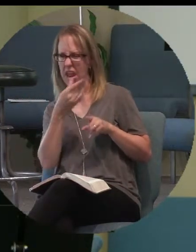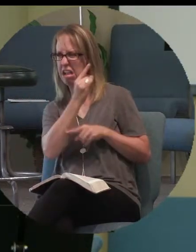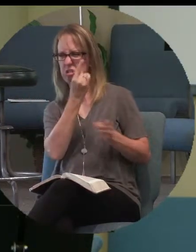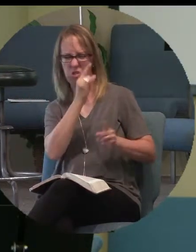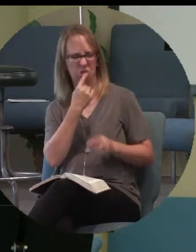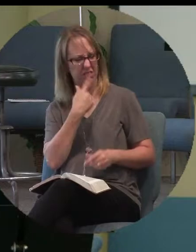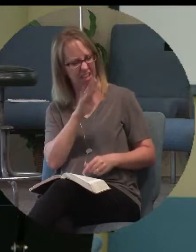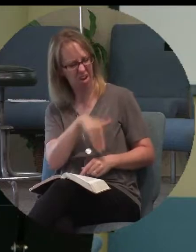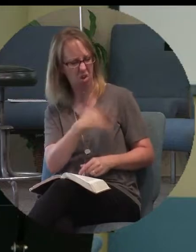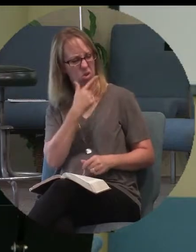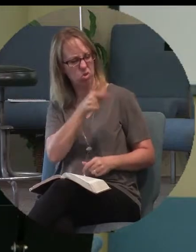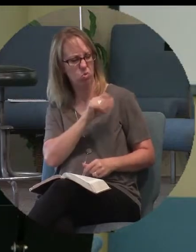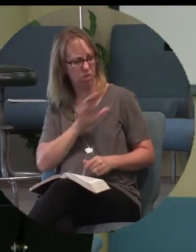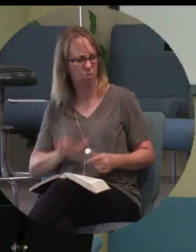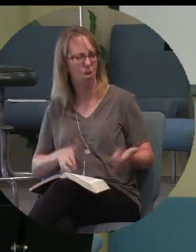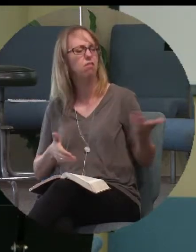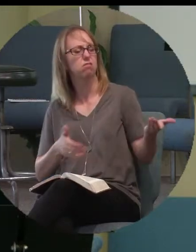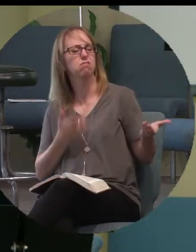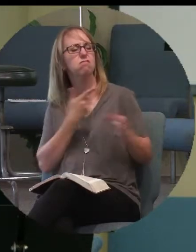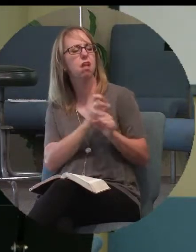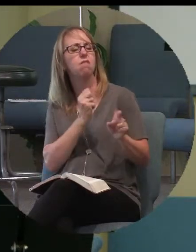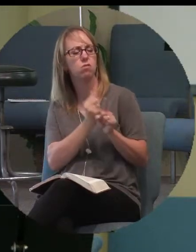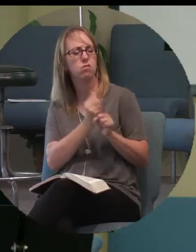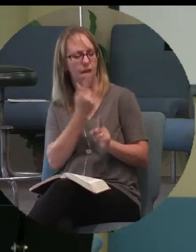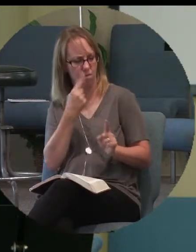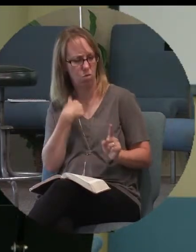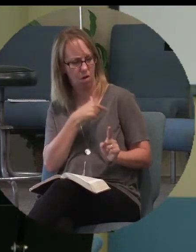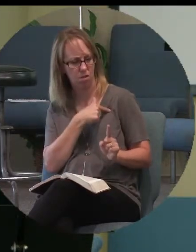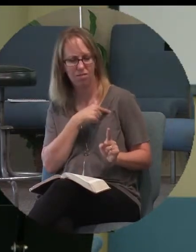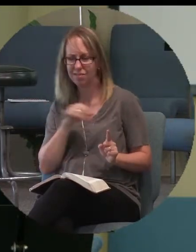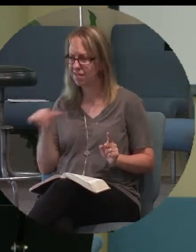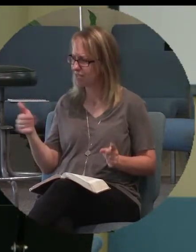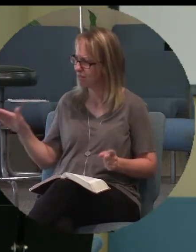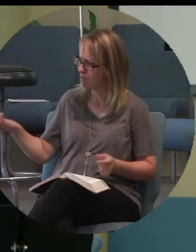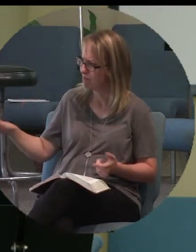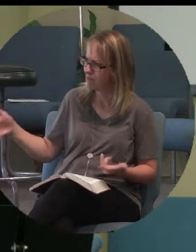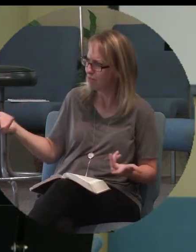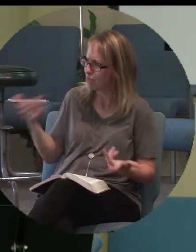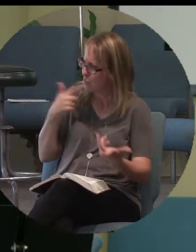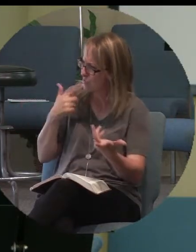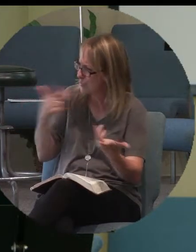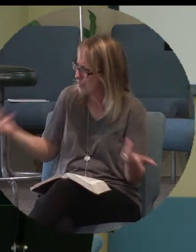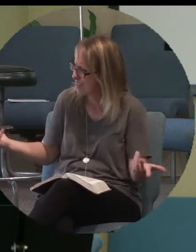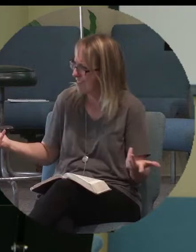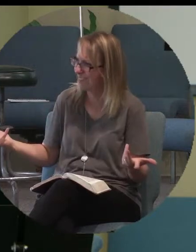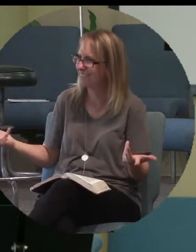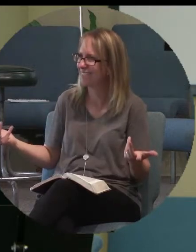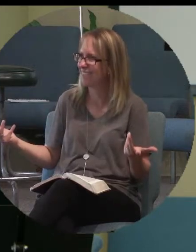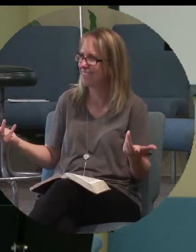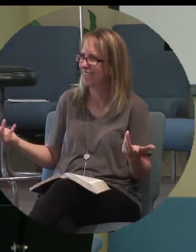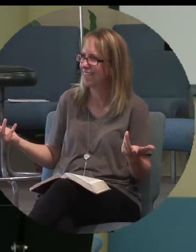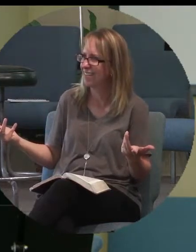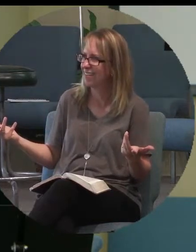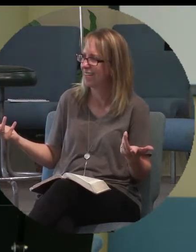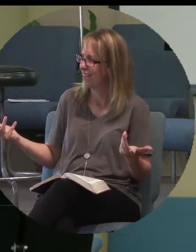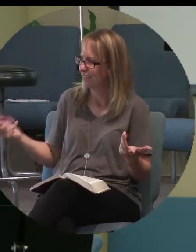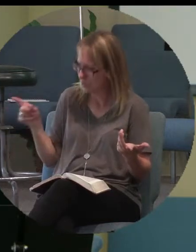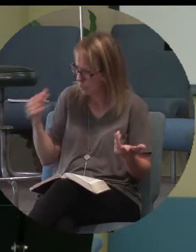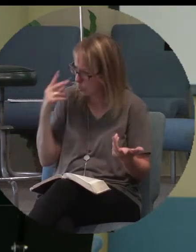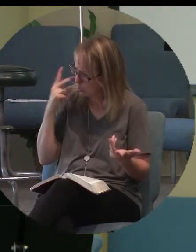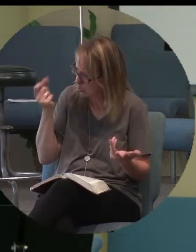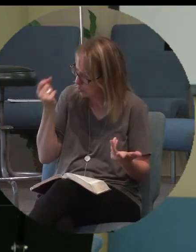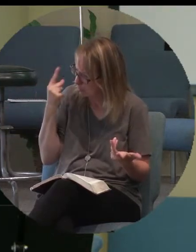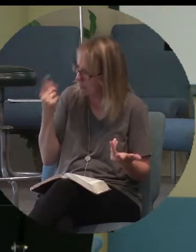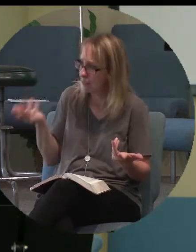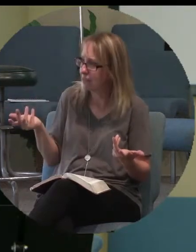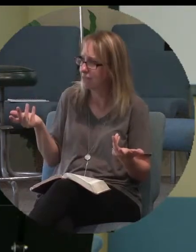are you not the Christ? Save yourself and for us. And the other said, what in the world are you saying, buddy? Don't you see